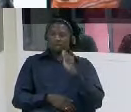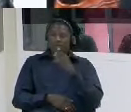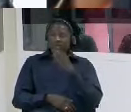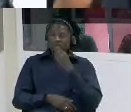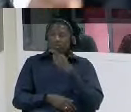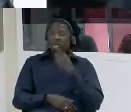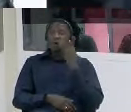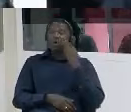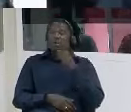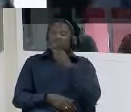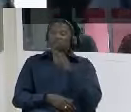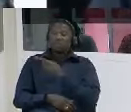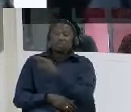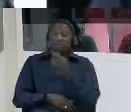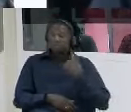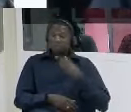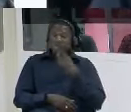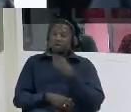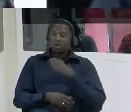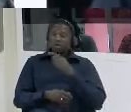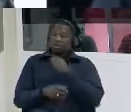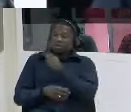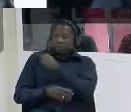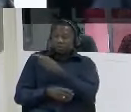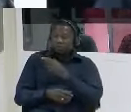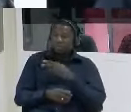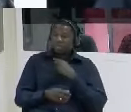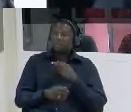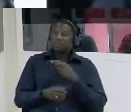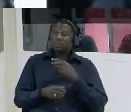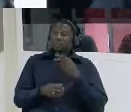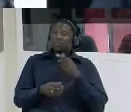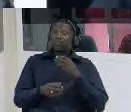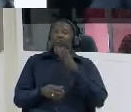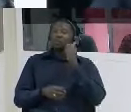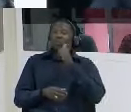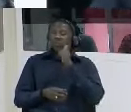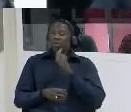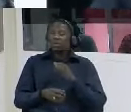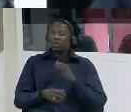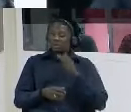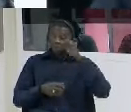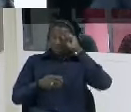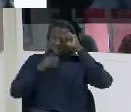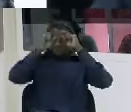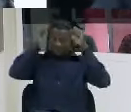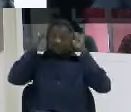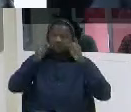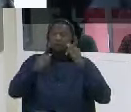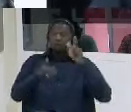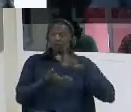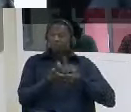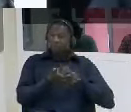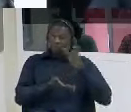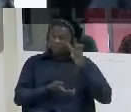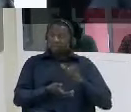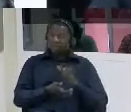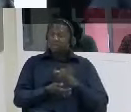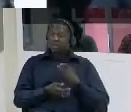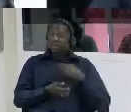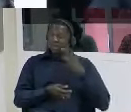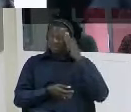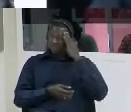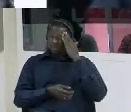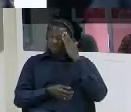witnesses i think that does it go well with musajami musajami went to the president and told him